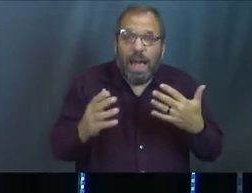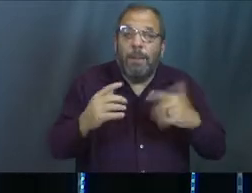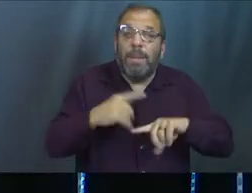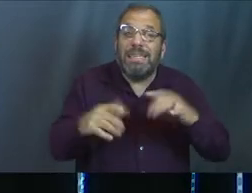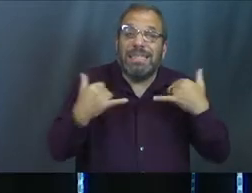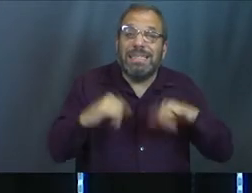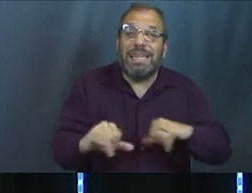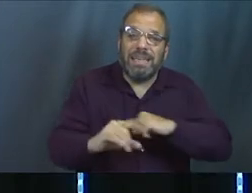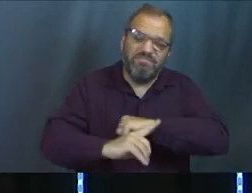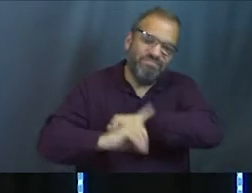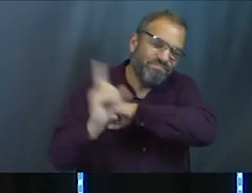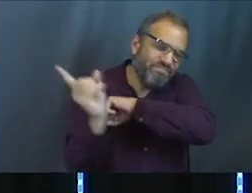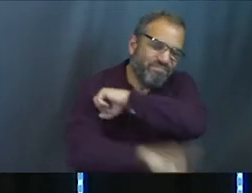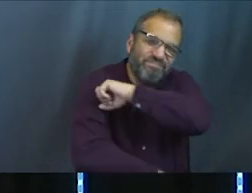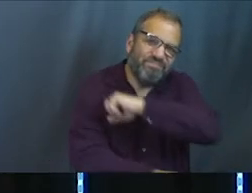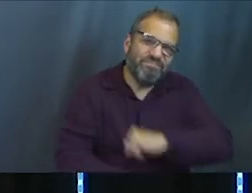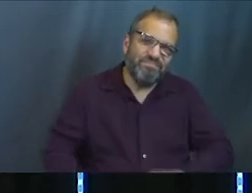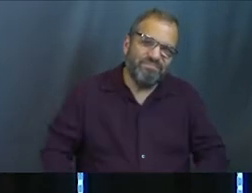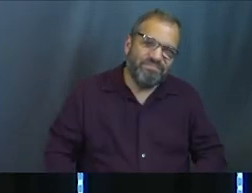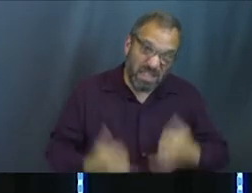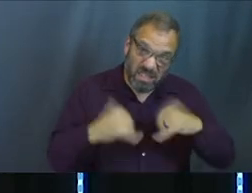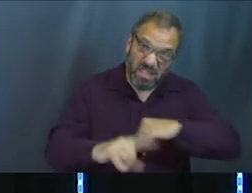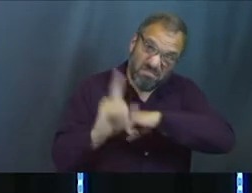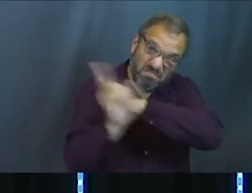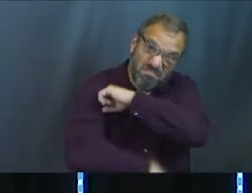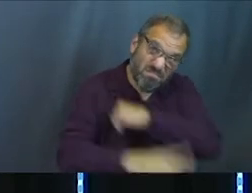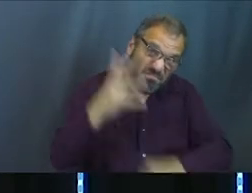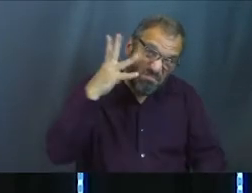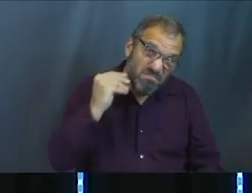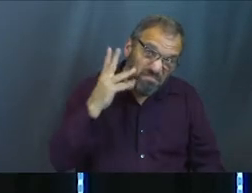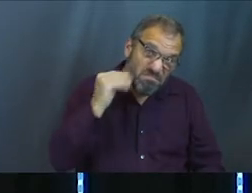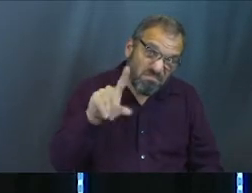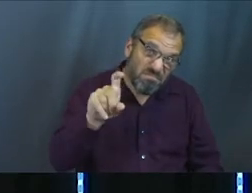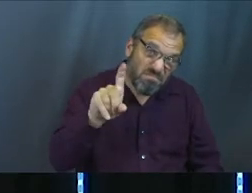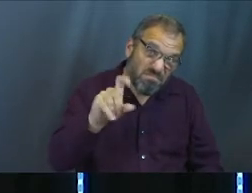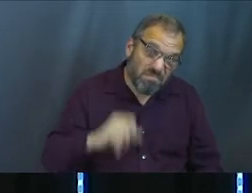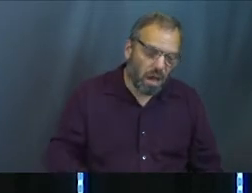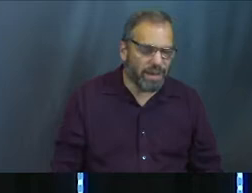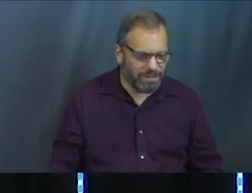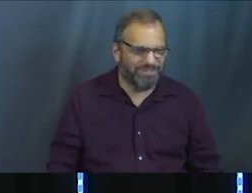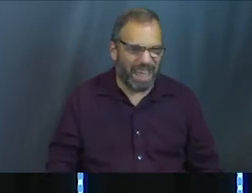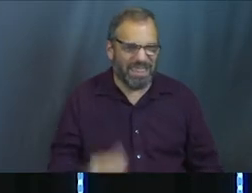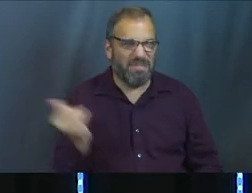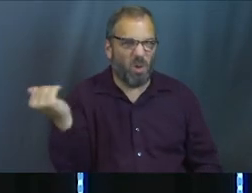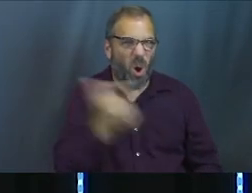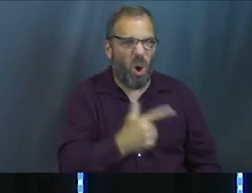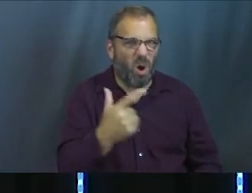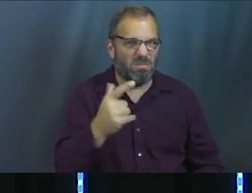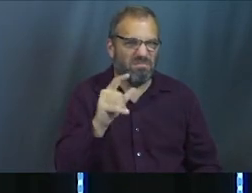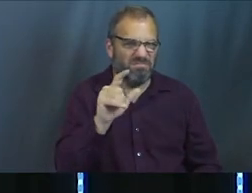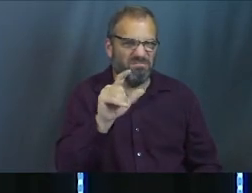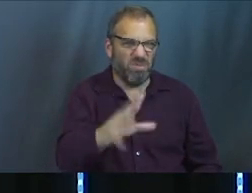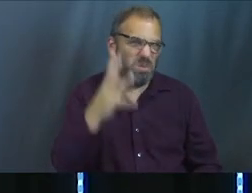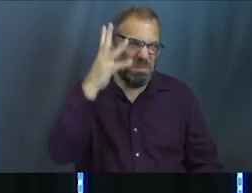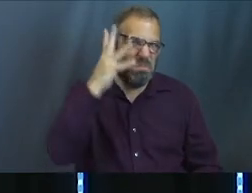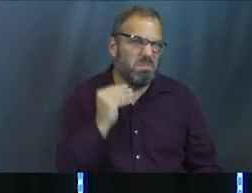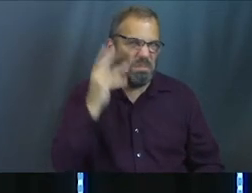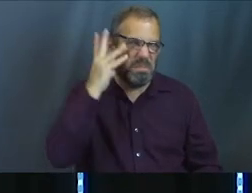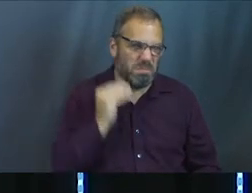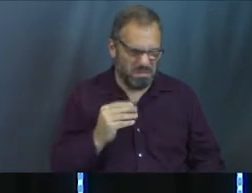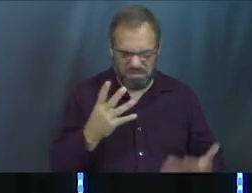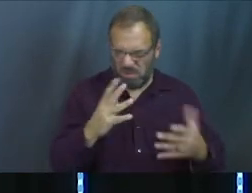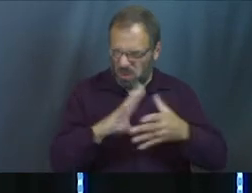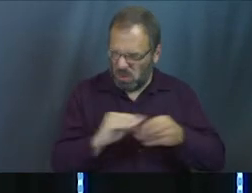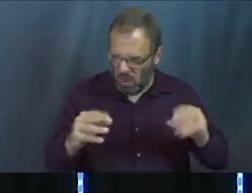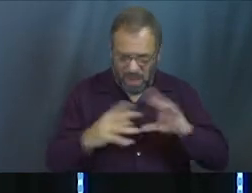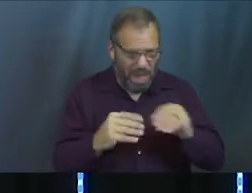still receive the negative consequence, the negative impact in your life. Have you ever been there? I think we all have our stories. We all have those